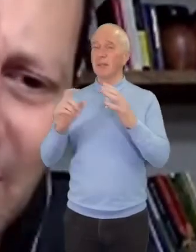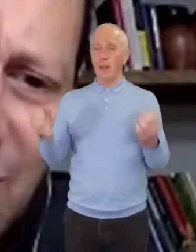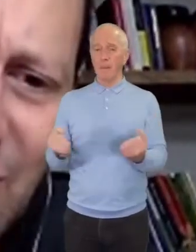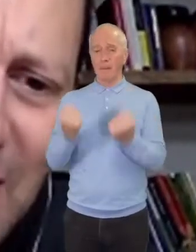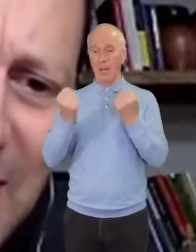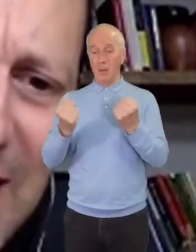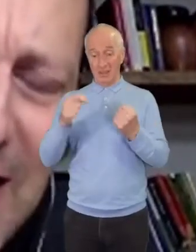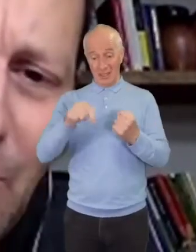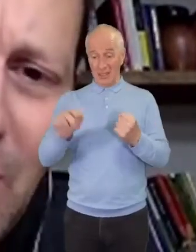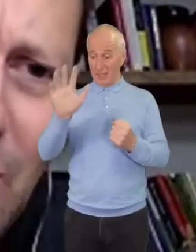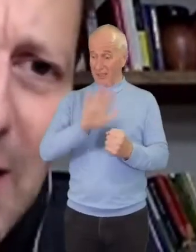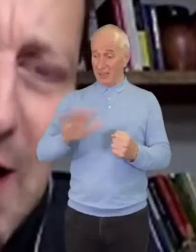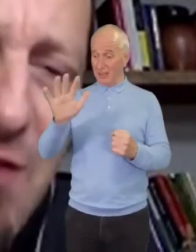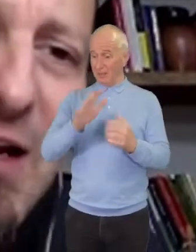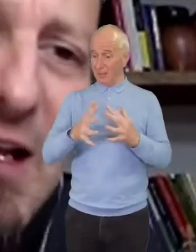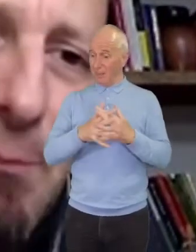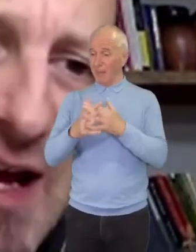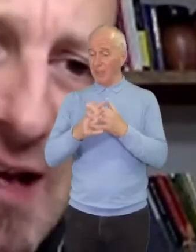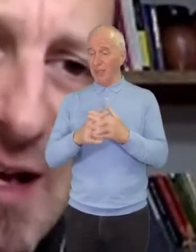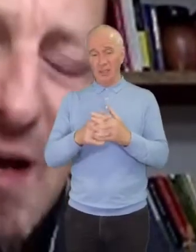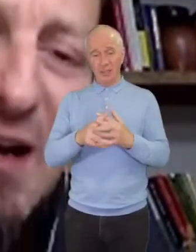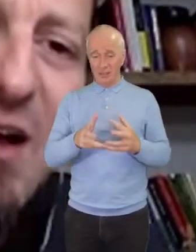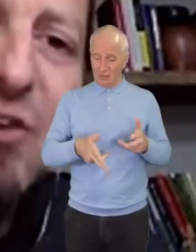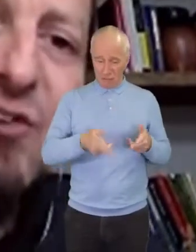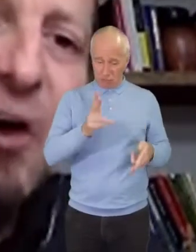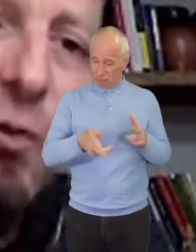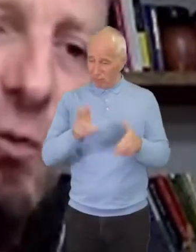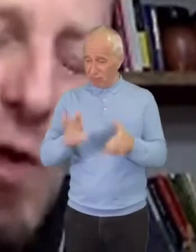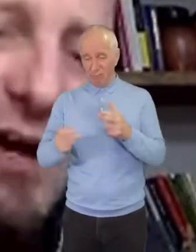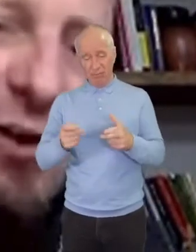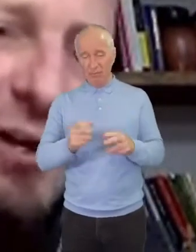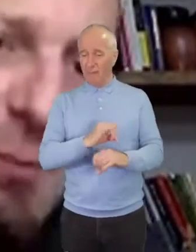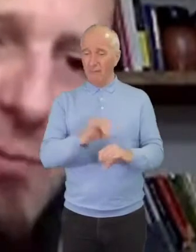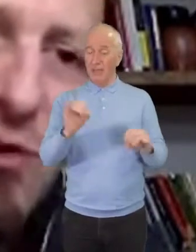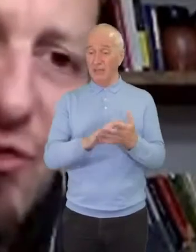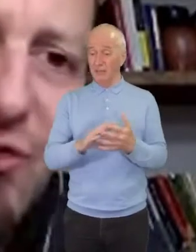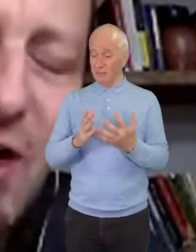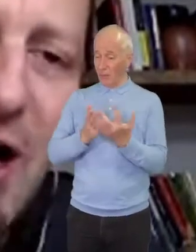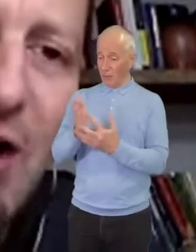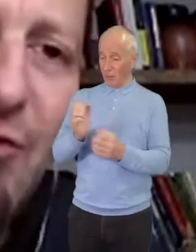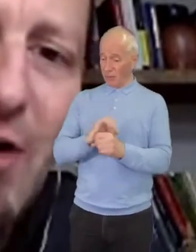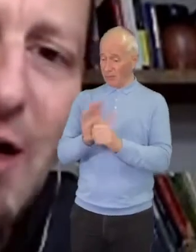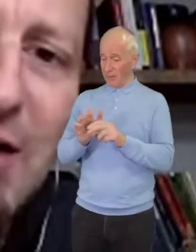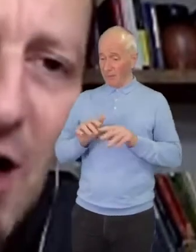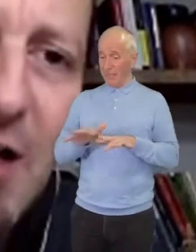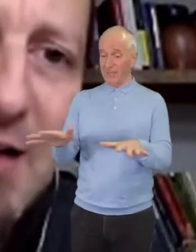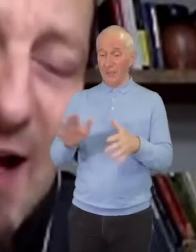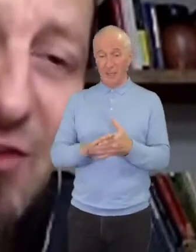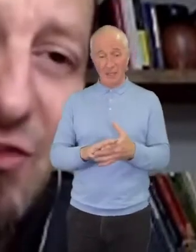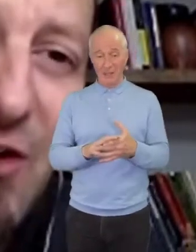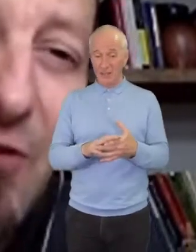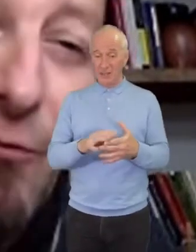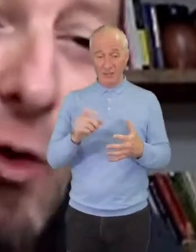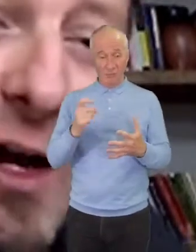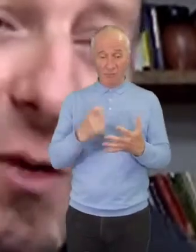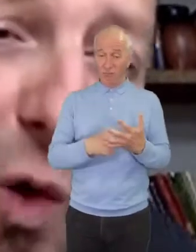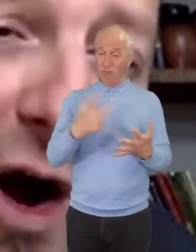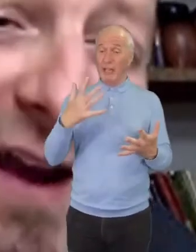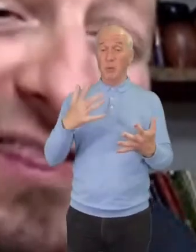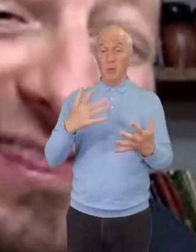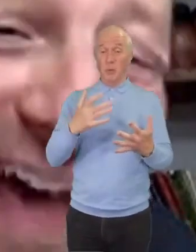gun violence. And we, even in the pandemic, saw record numbers of gun deaths,